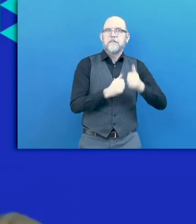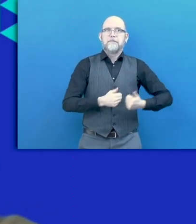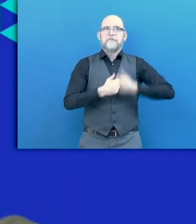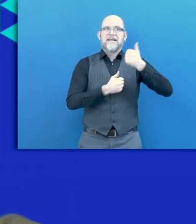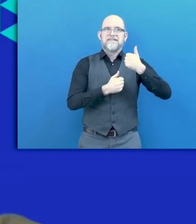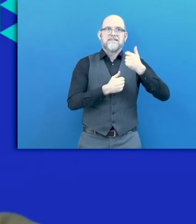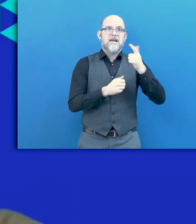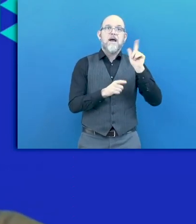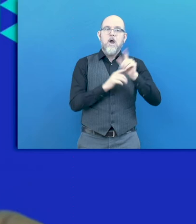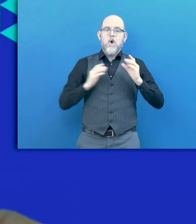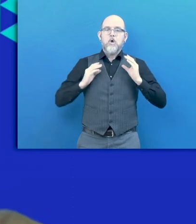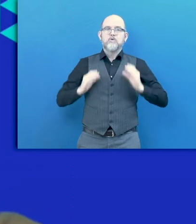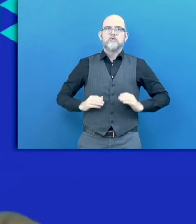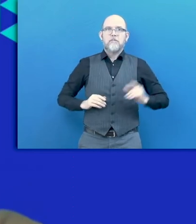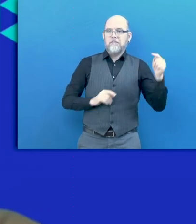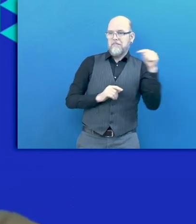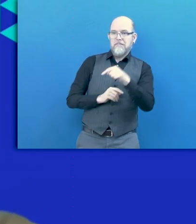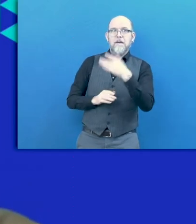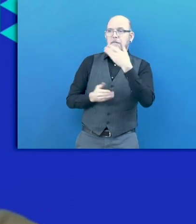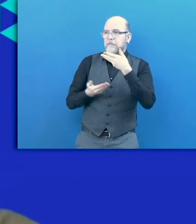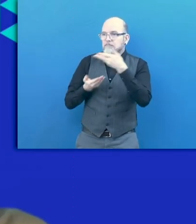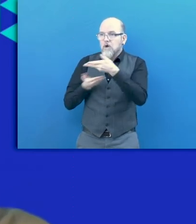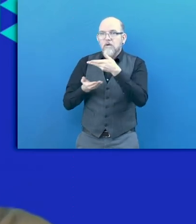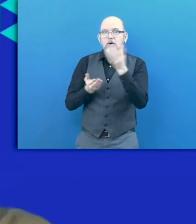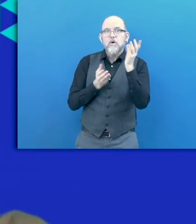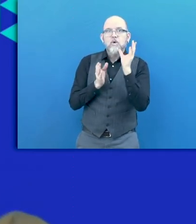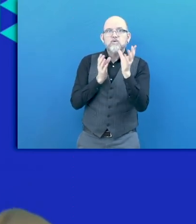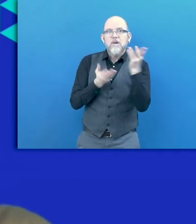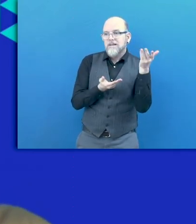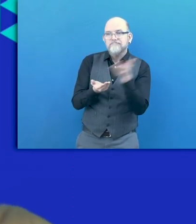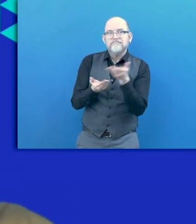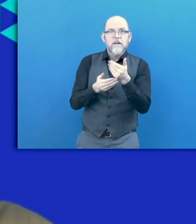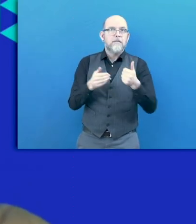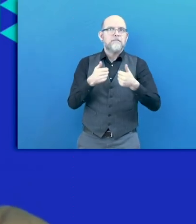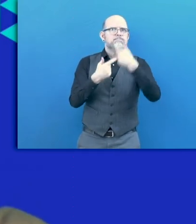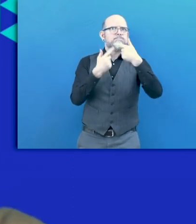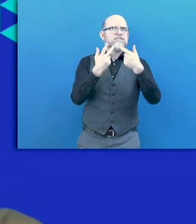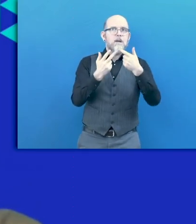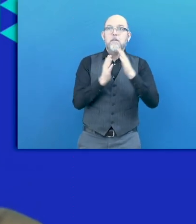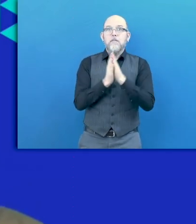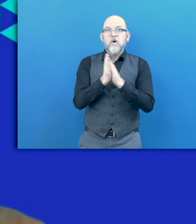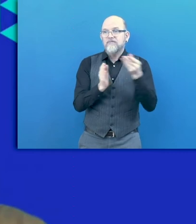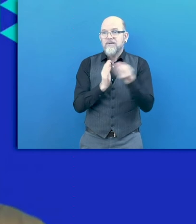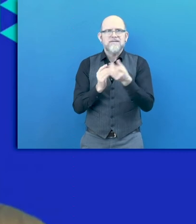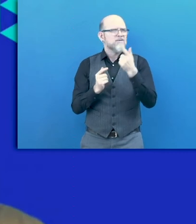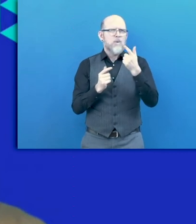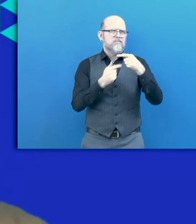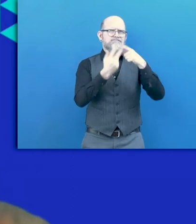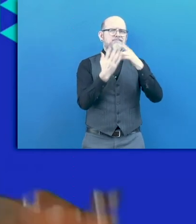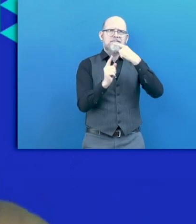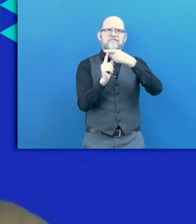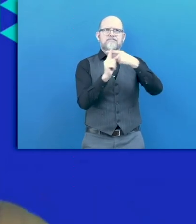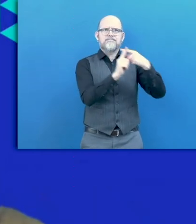disabilities, and many other things, staff motivation, etc. We also are not short of know-how. There are a lot of resources